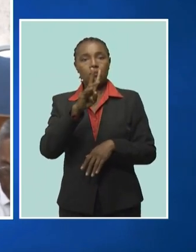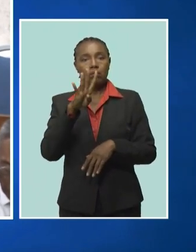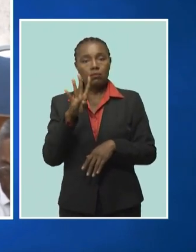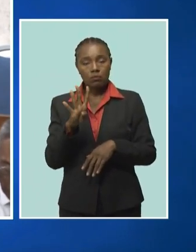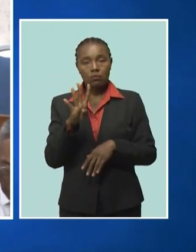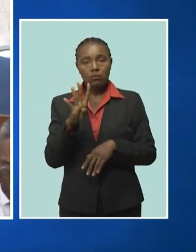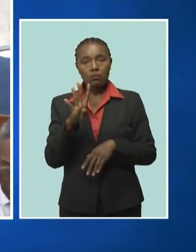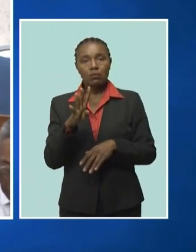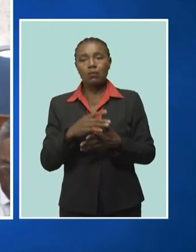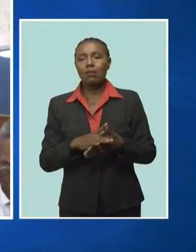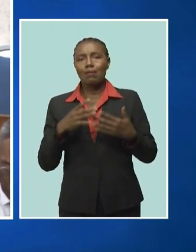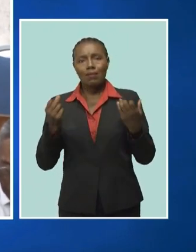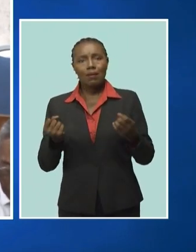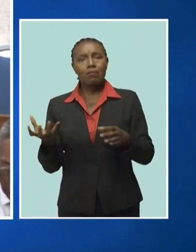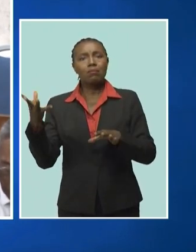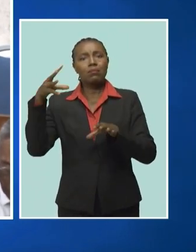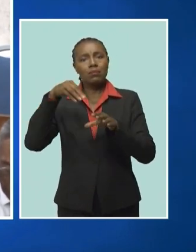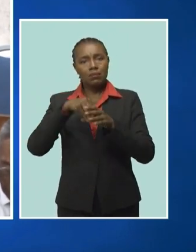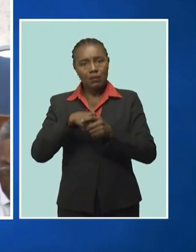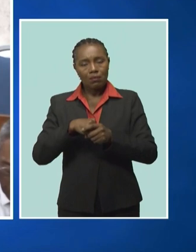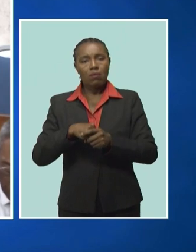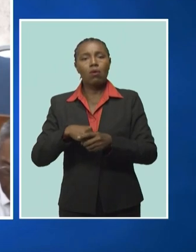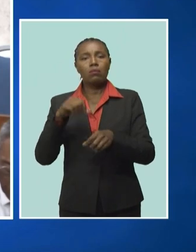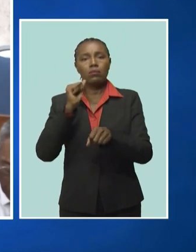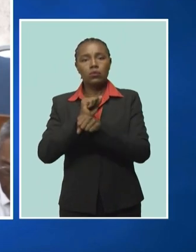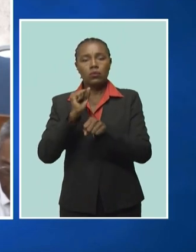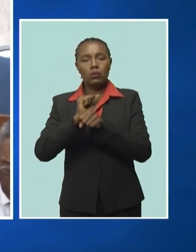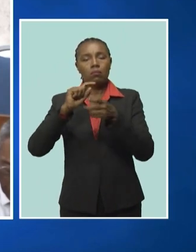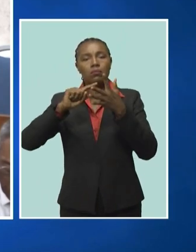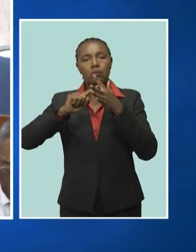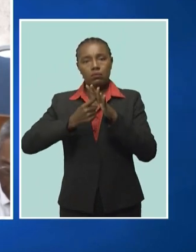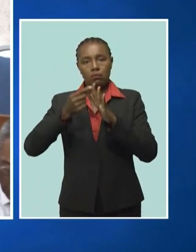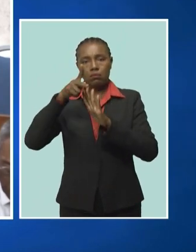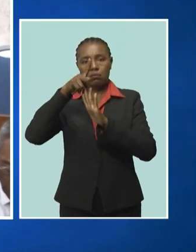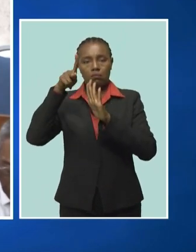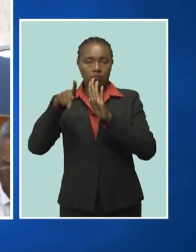to enroll in the Job Start program.